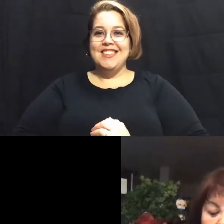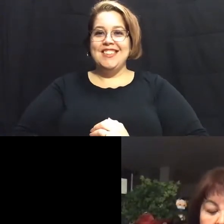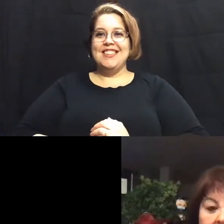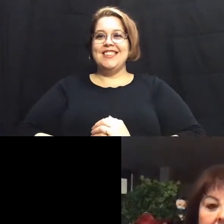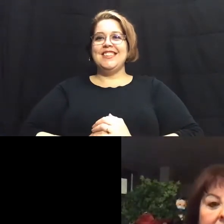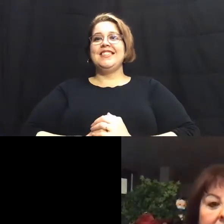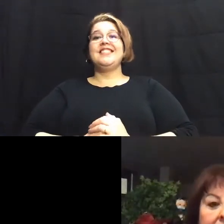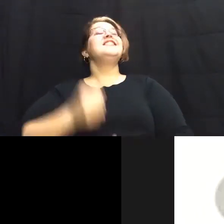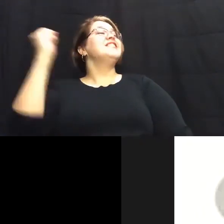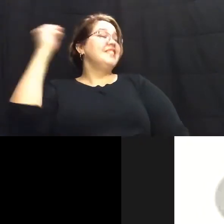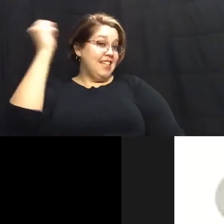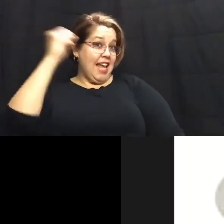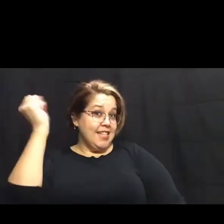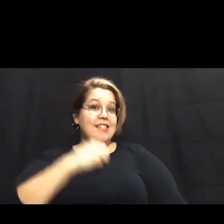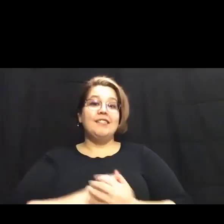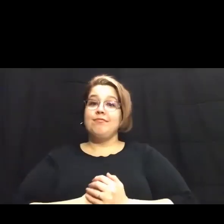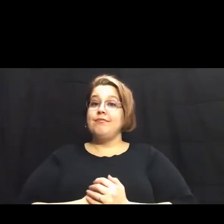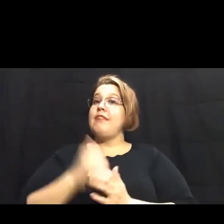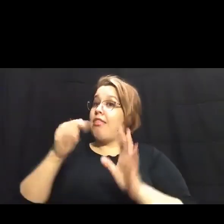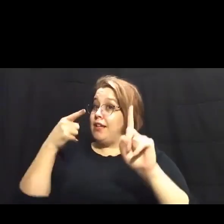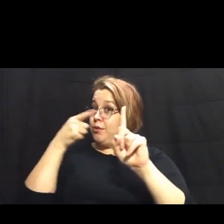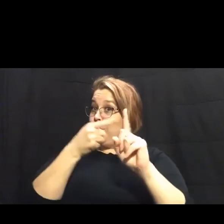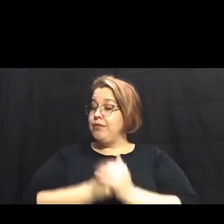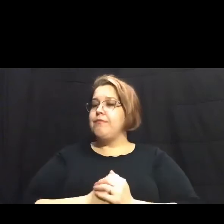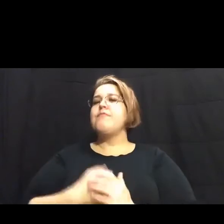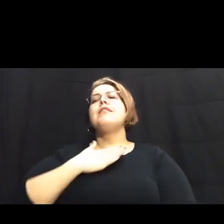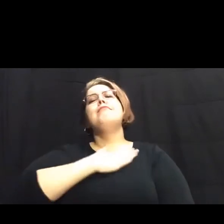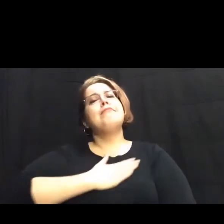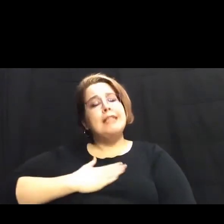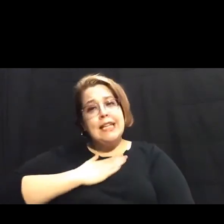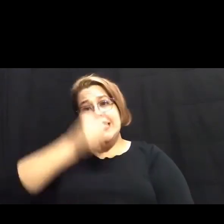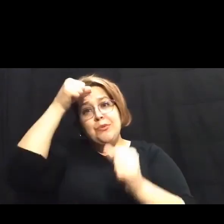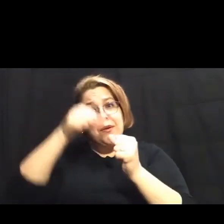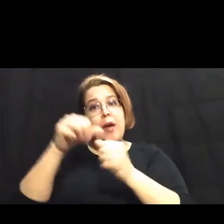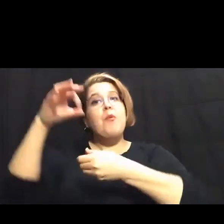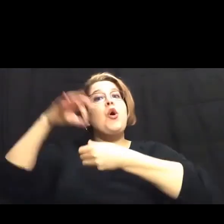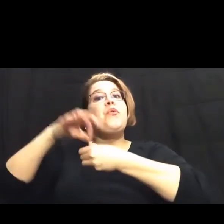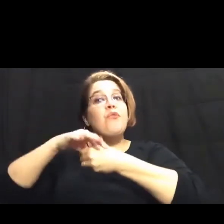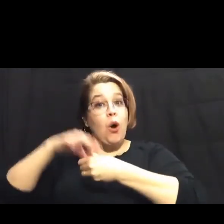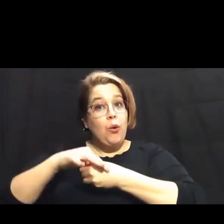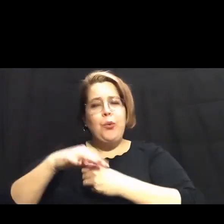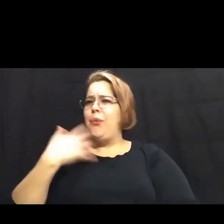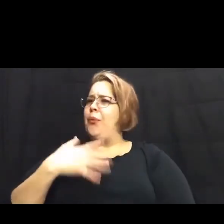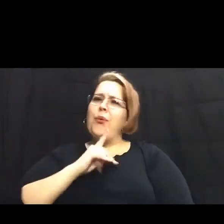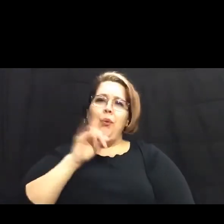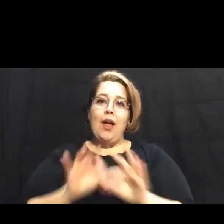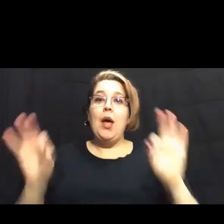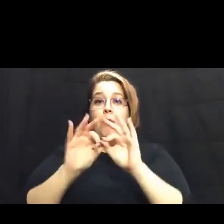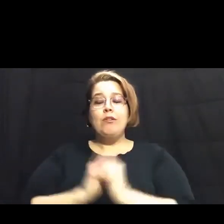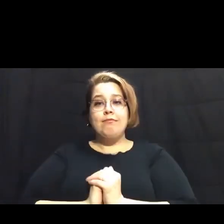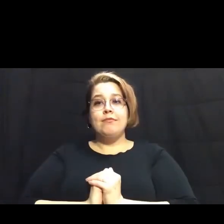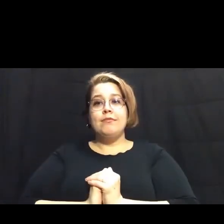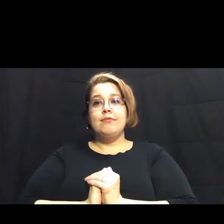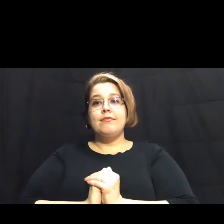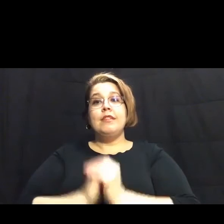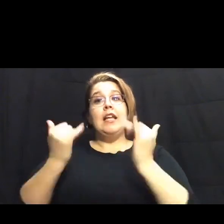Absolutely. That is what this is about. Please remember to vote. This is super important. Now, let me